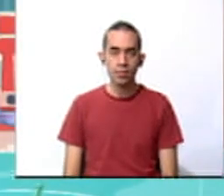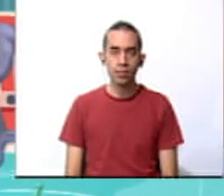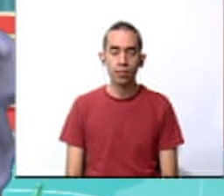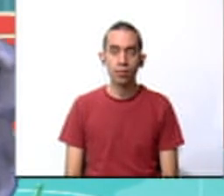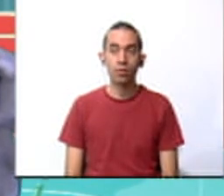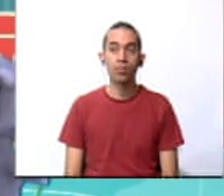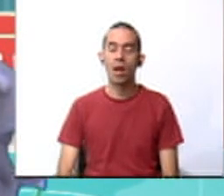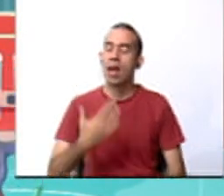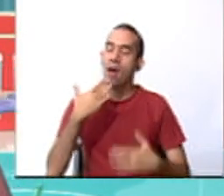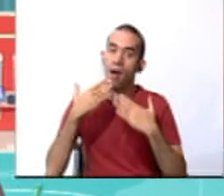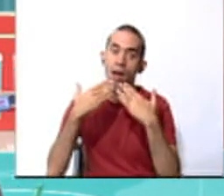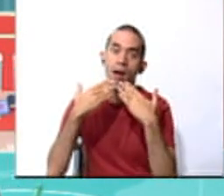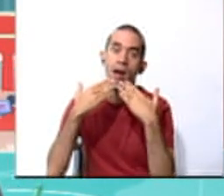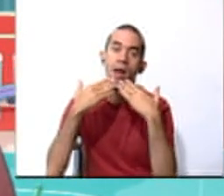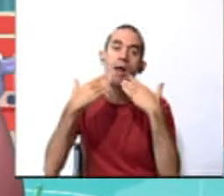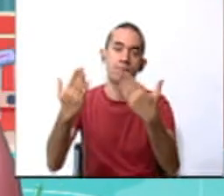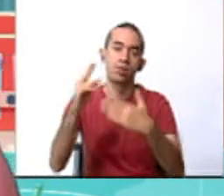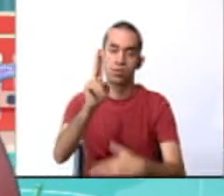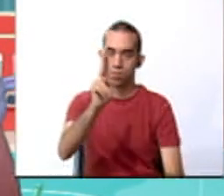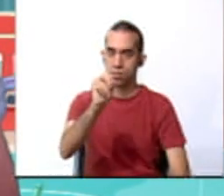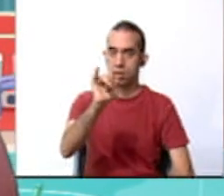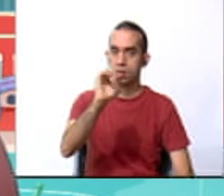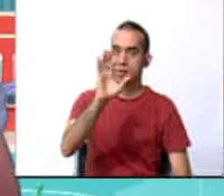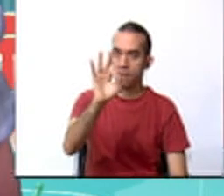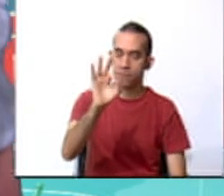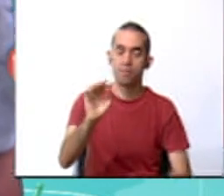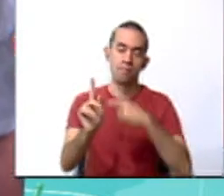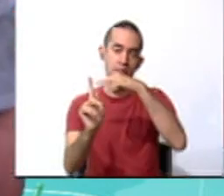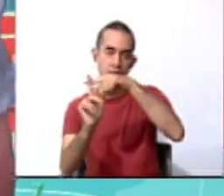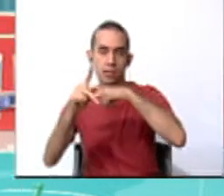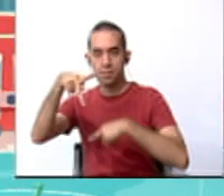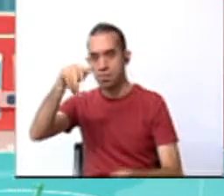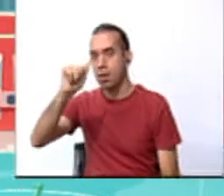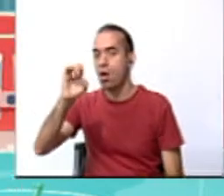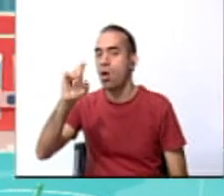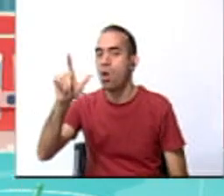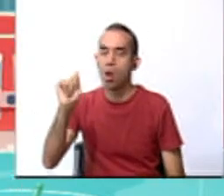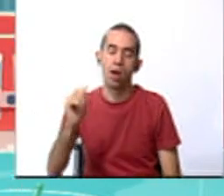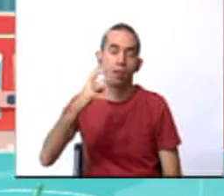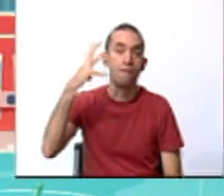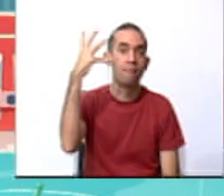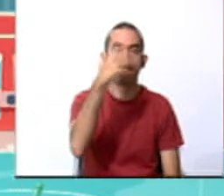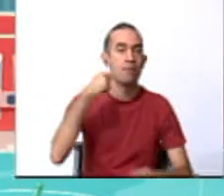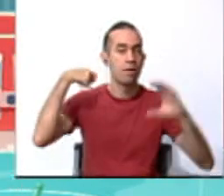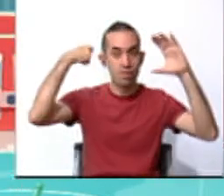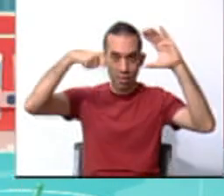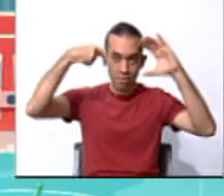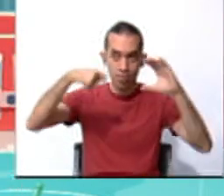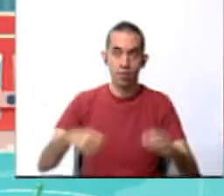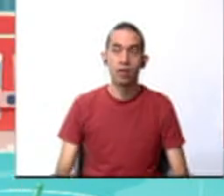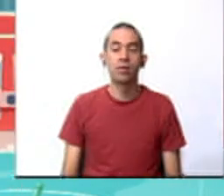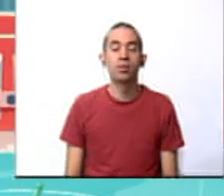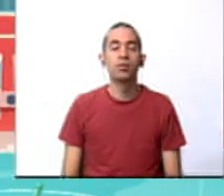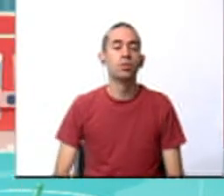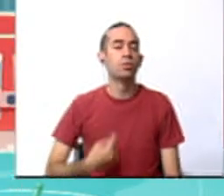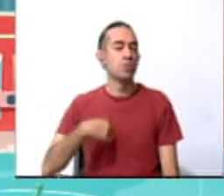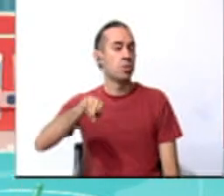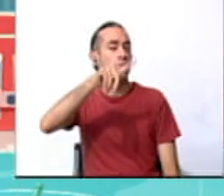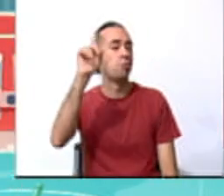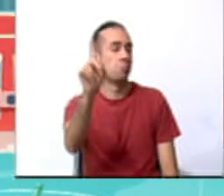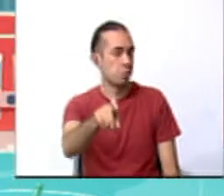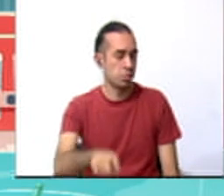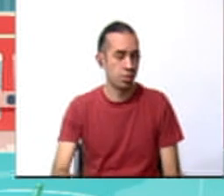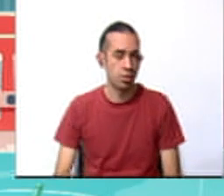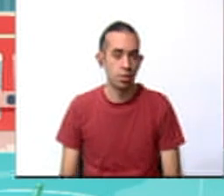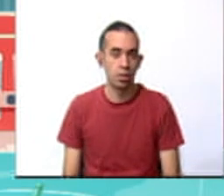Thank you so much, UNICEF and Paola, for that wonderful video. I have a question for you.